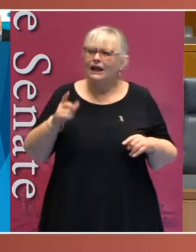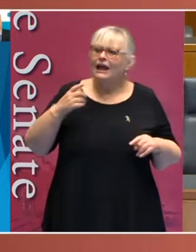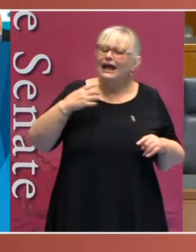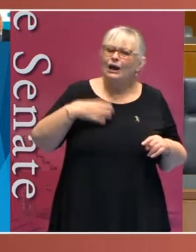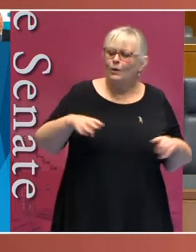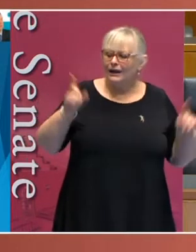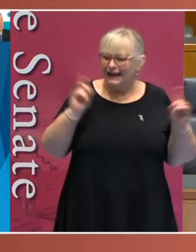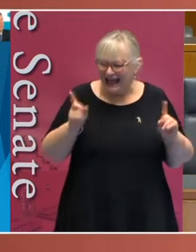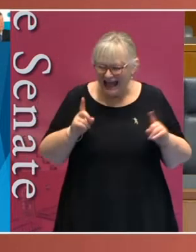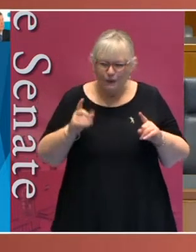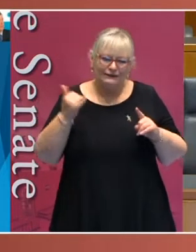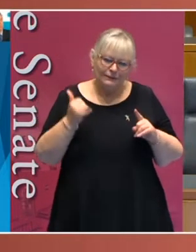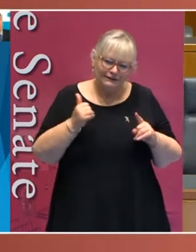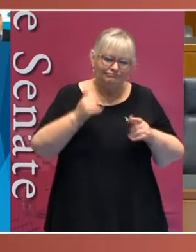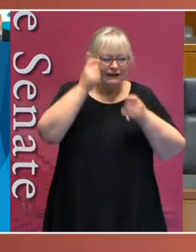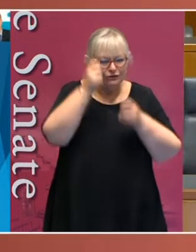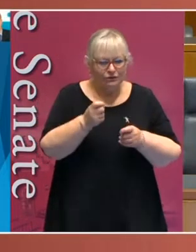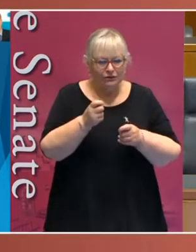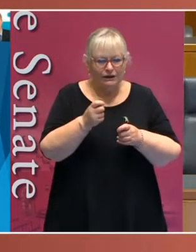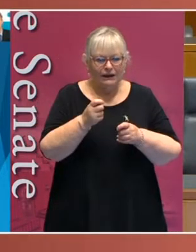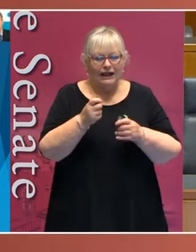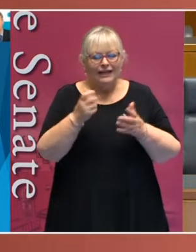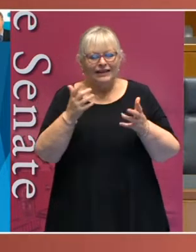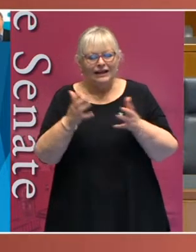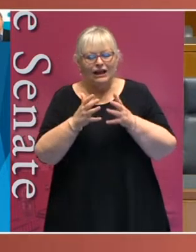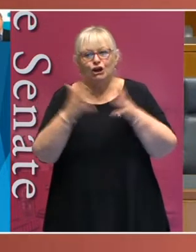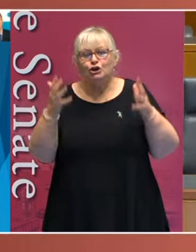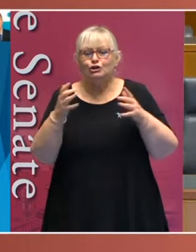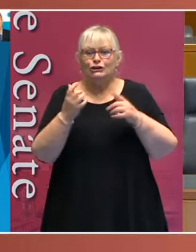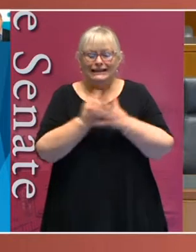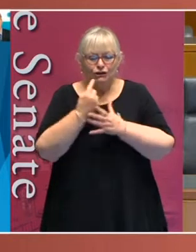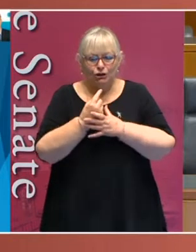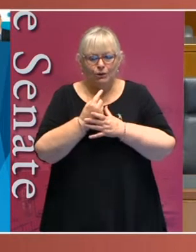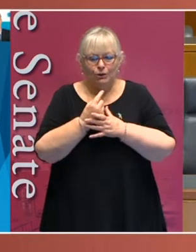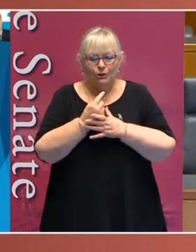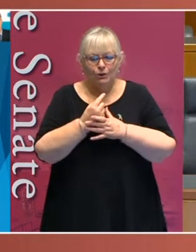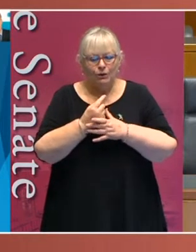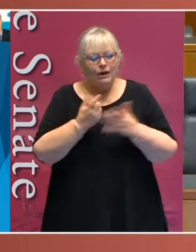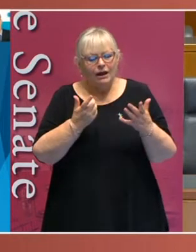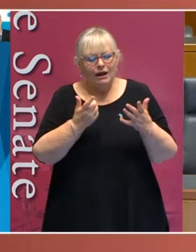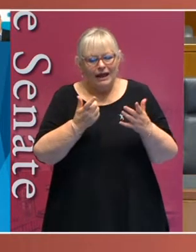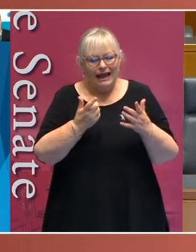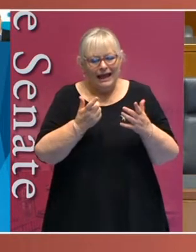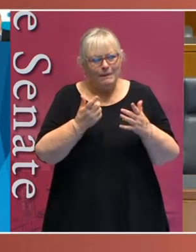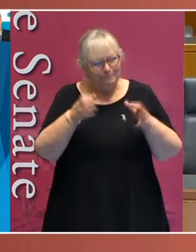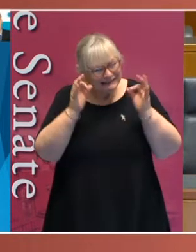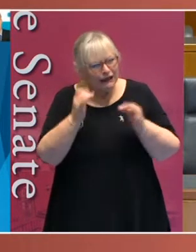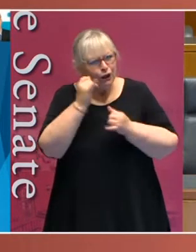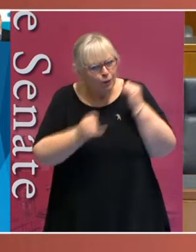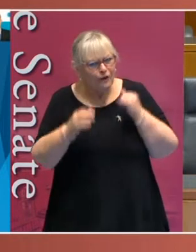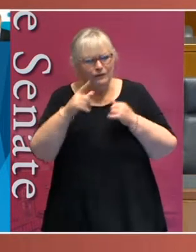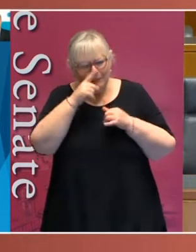therefore do is to perhaps acknowledge what has been a significant issue for everyone in Australia but particularly for people with